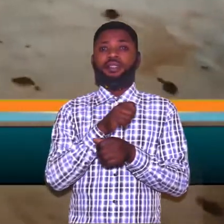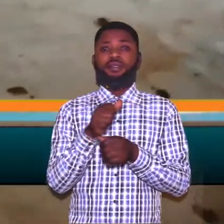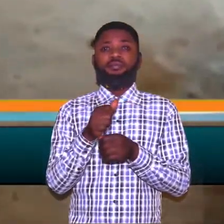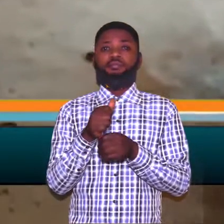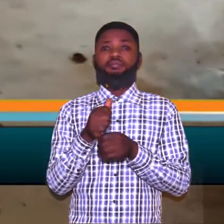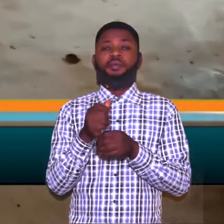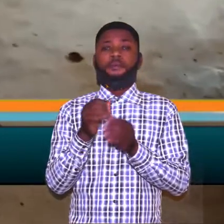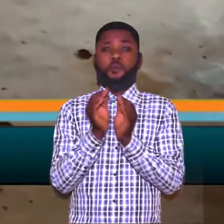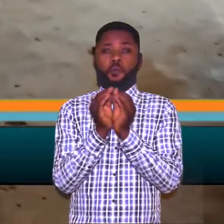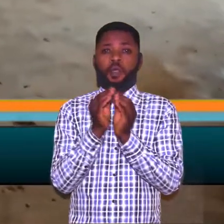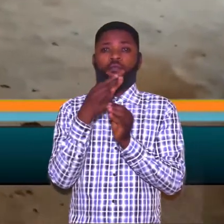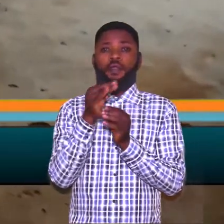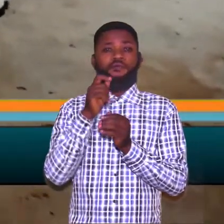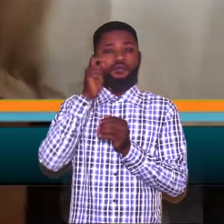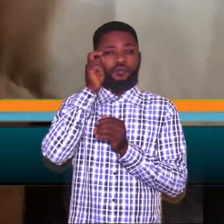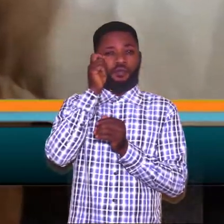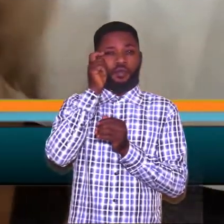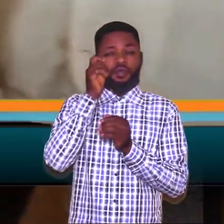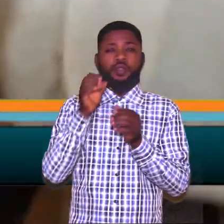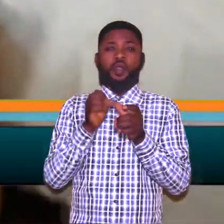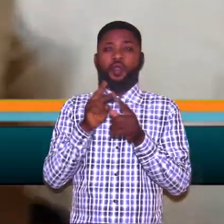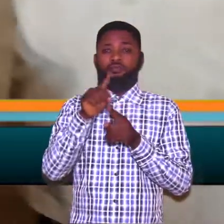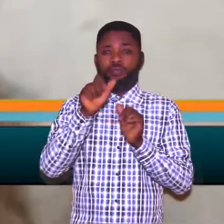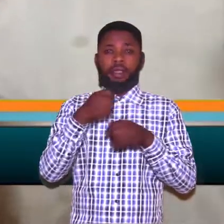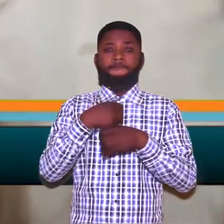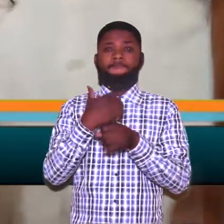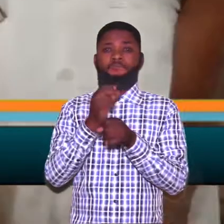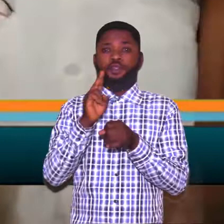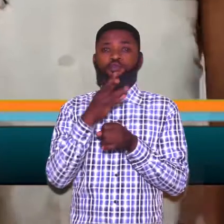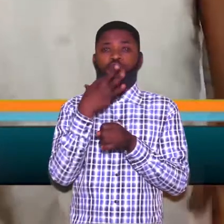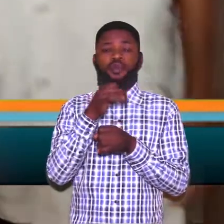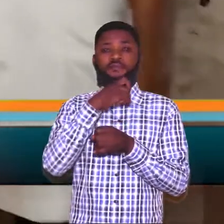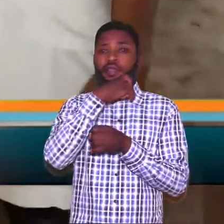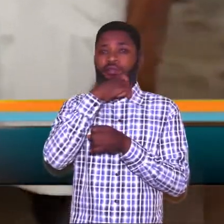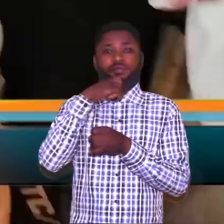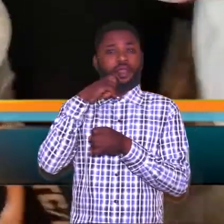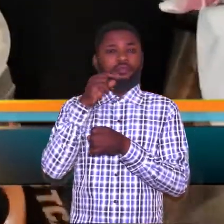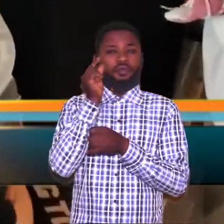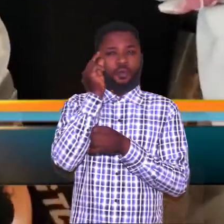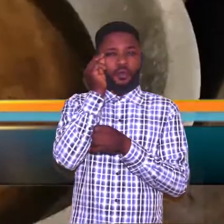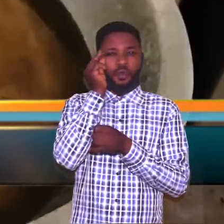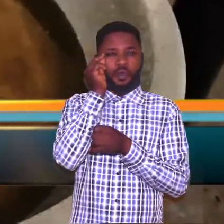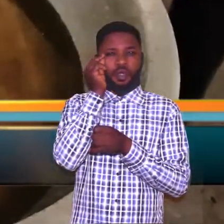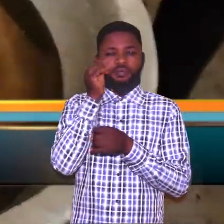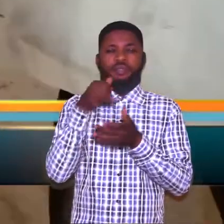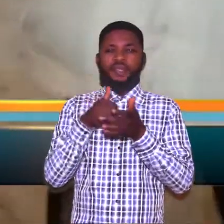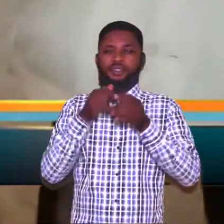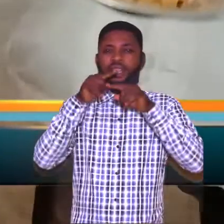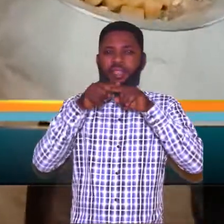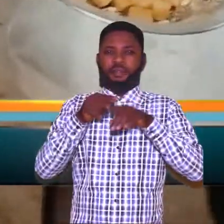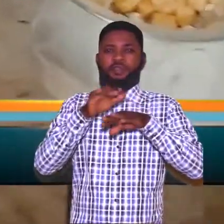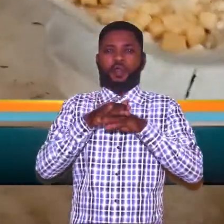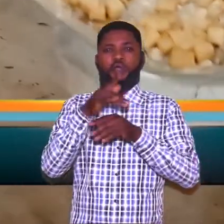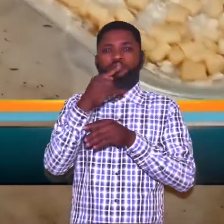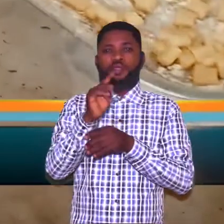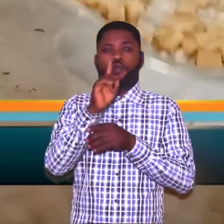of onions or you can as well make use of dried onions it depends